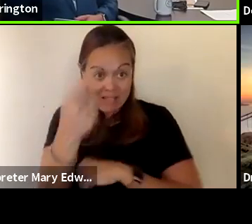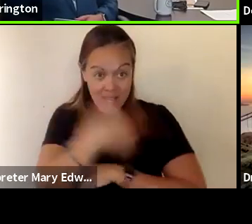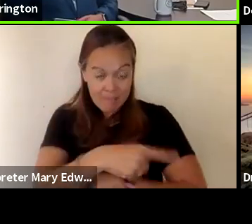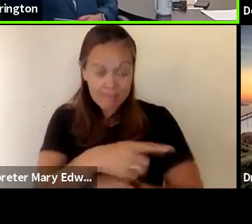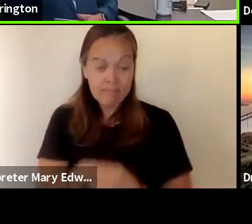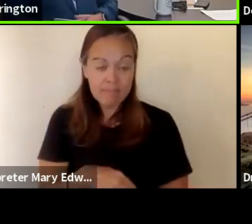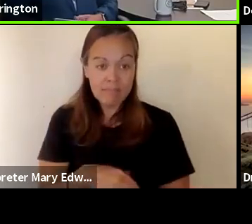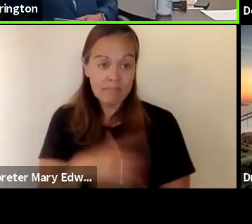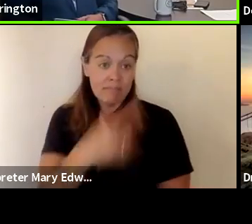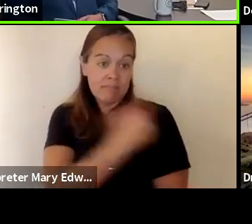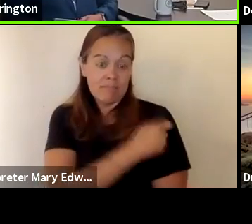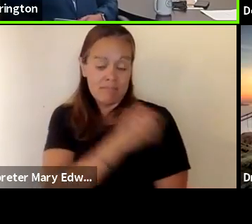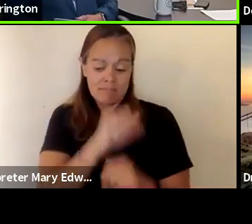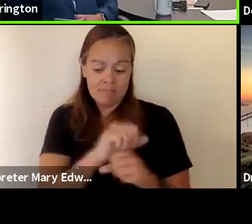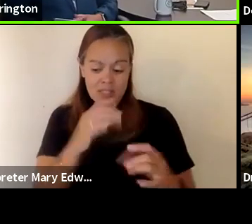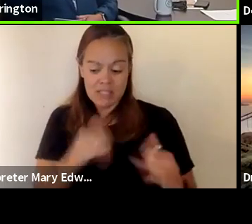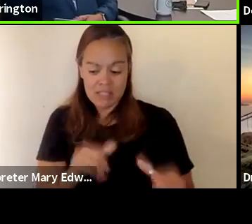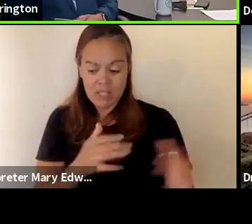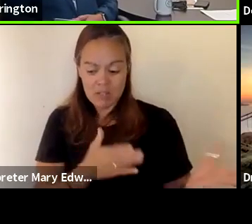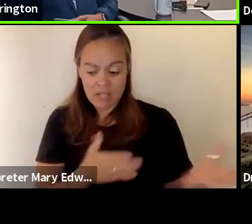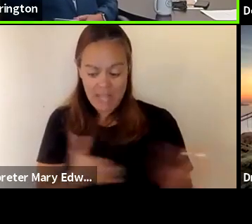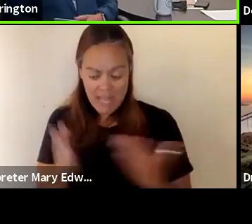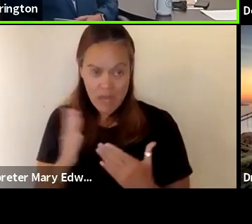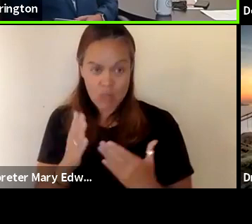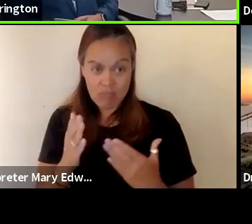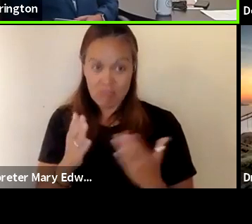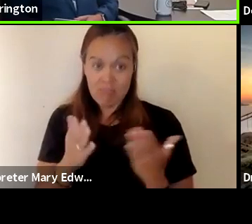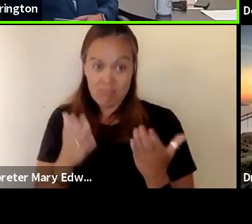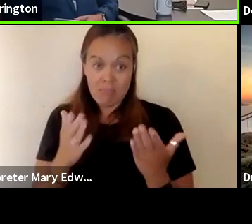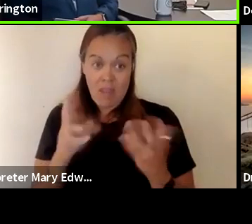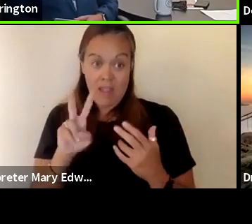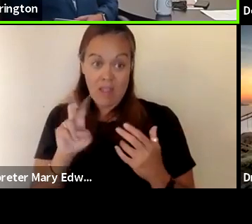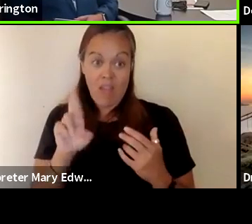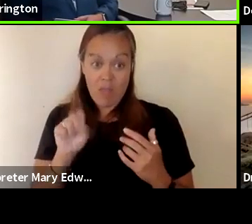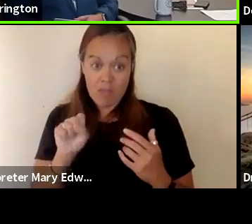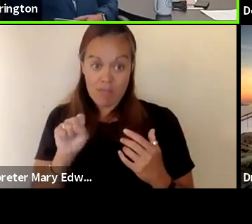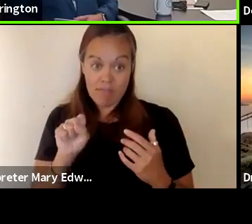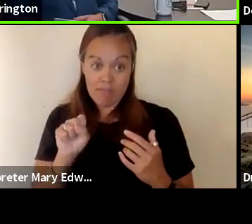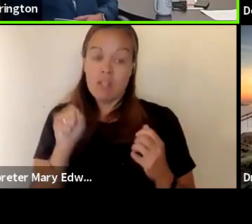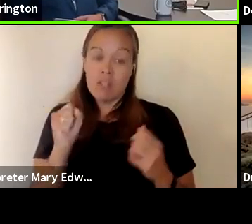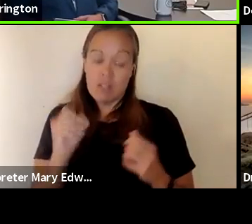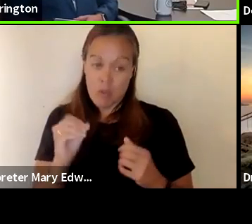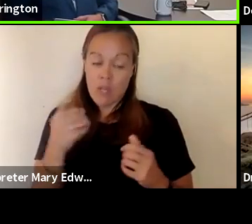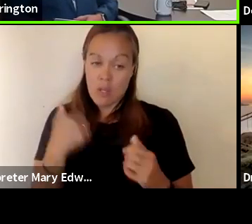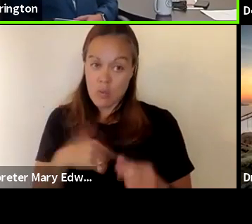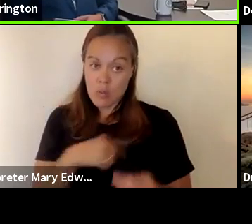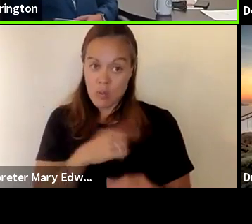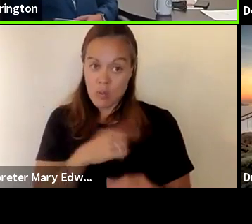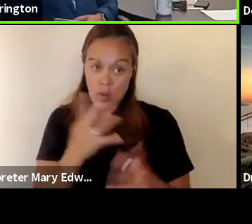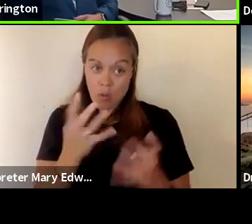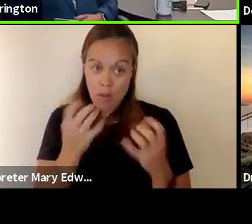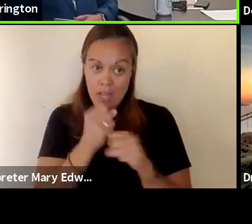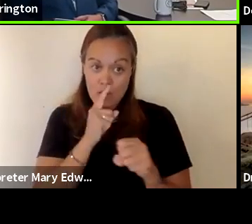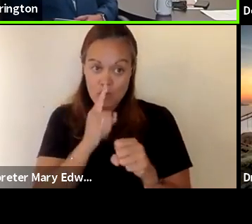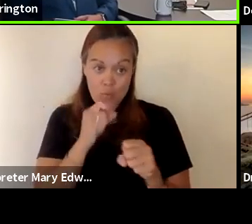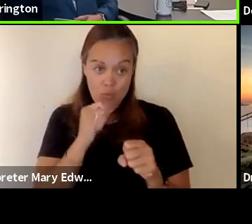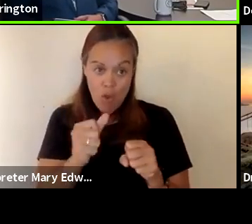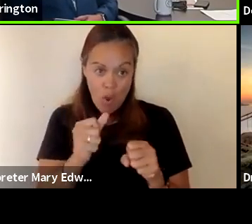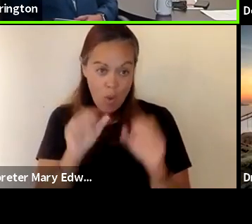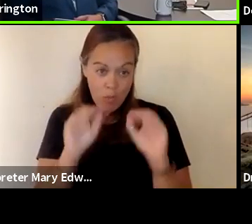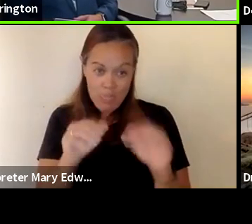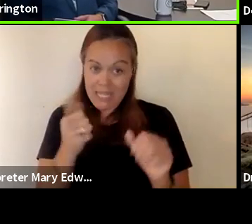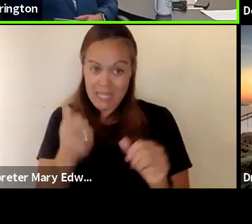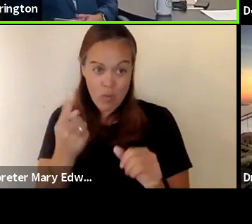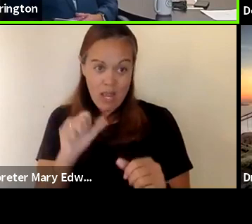a vaccinated employee can still carry uh the virus so we want to make sure that we're not making any putting anybody